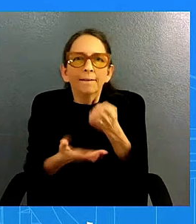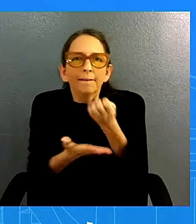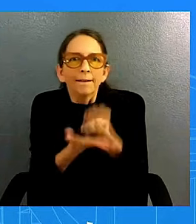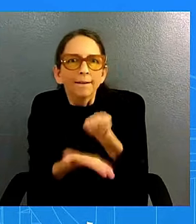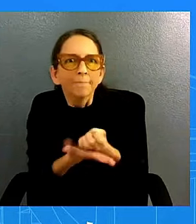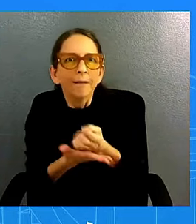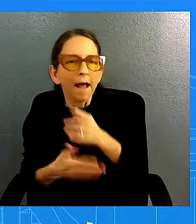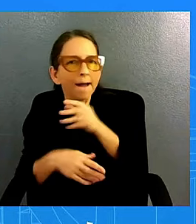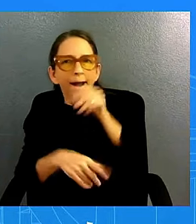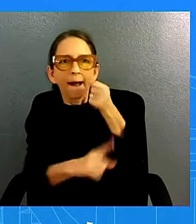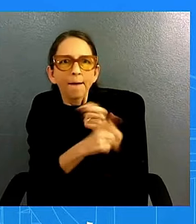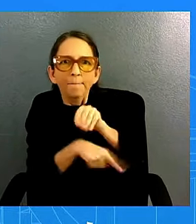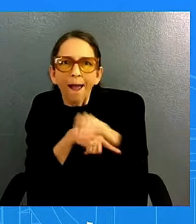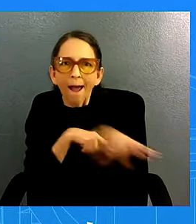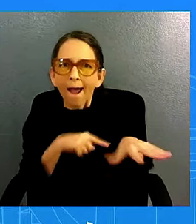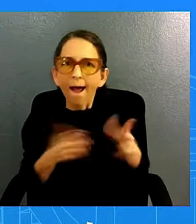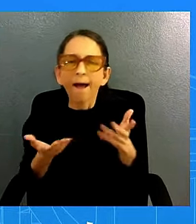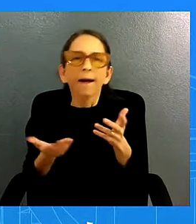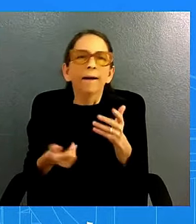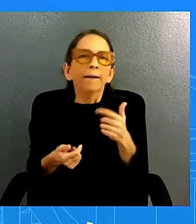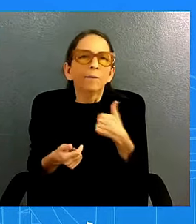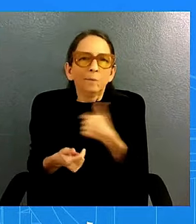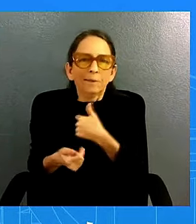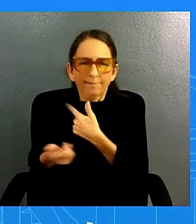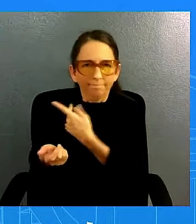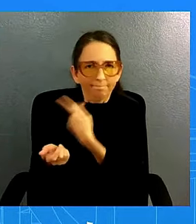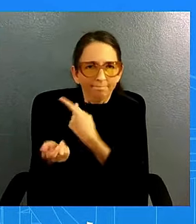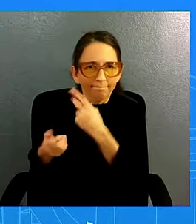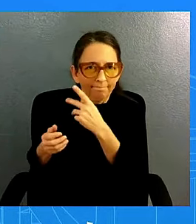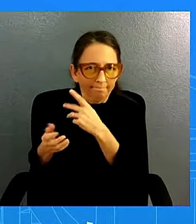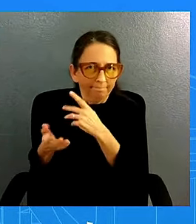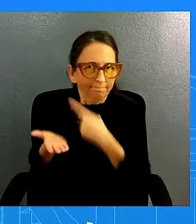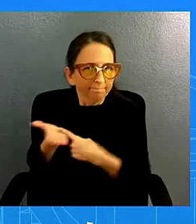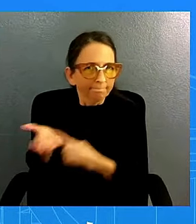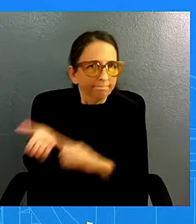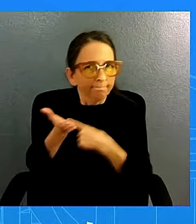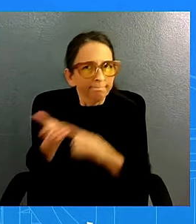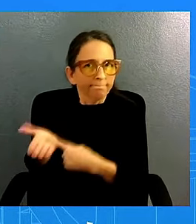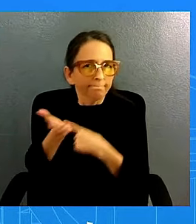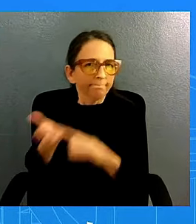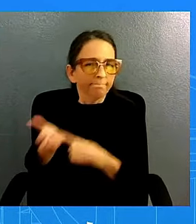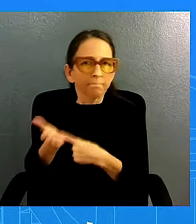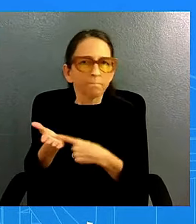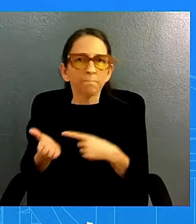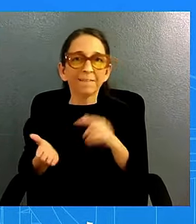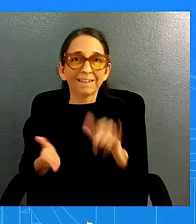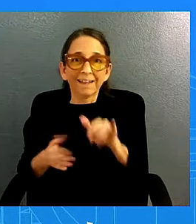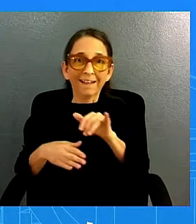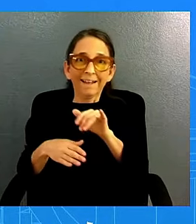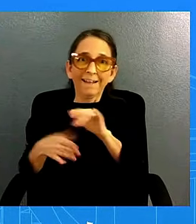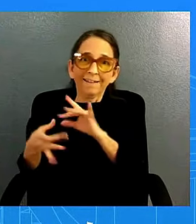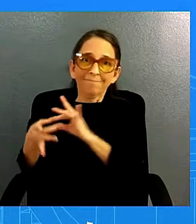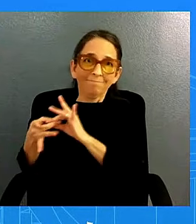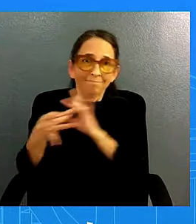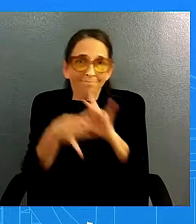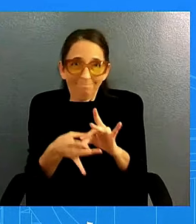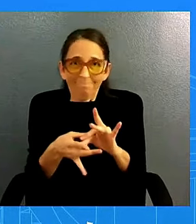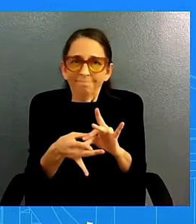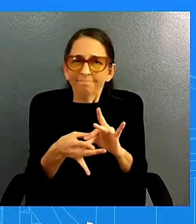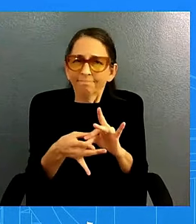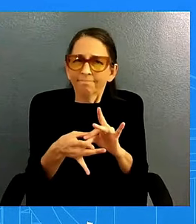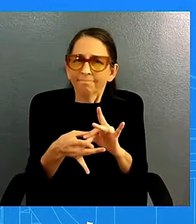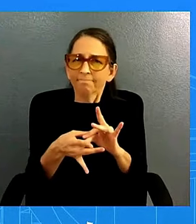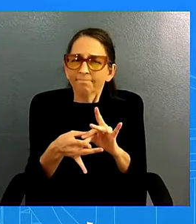we've had and uh it you know it it goes right to the impact of uh the uh the um